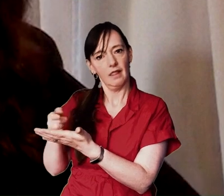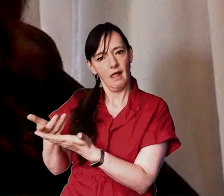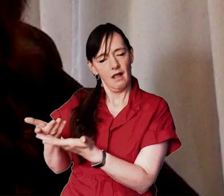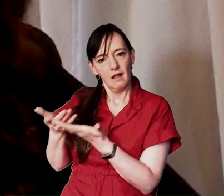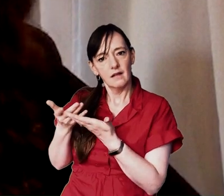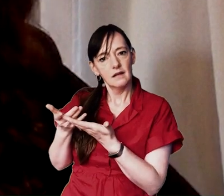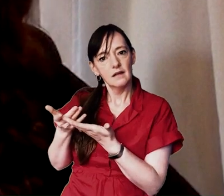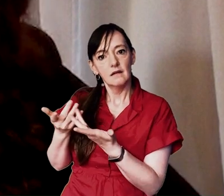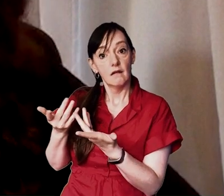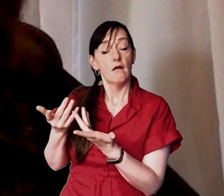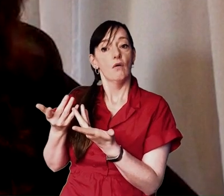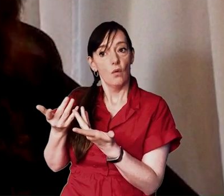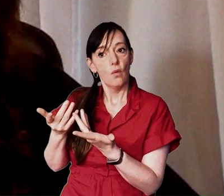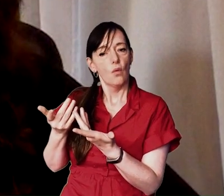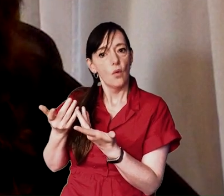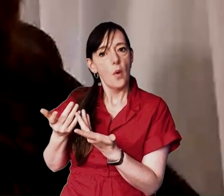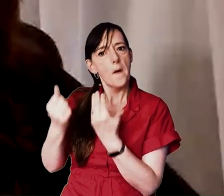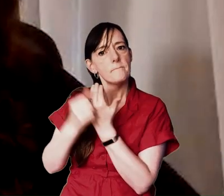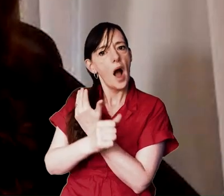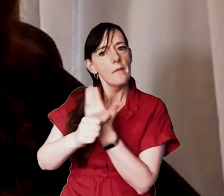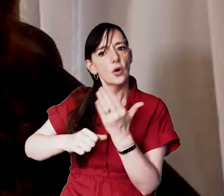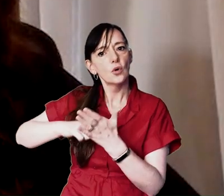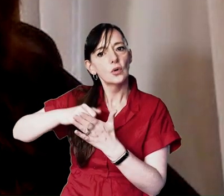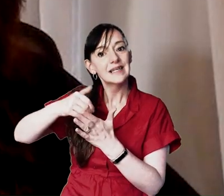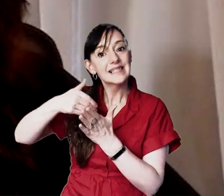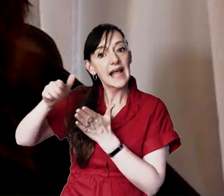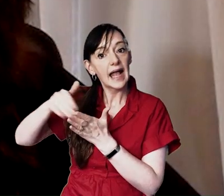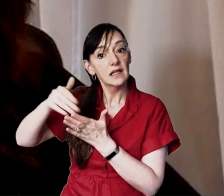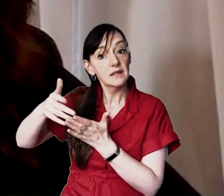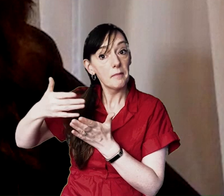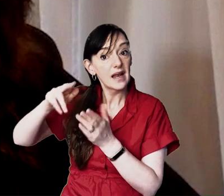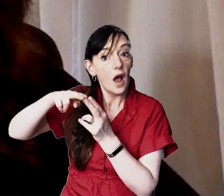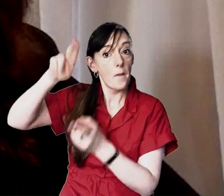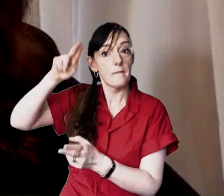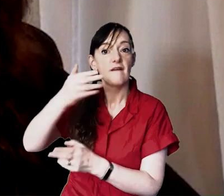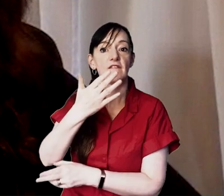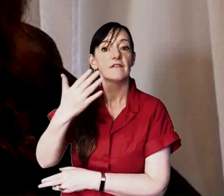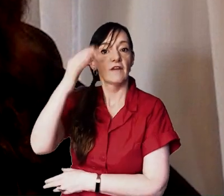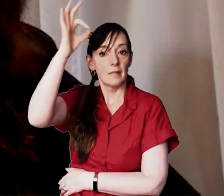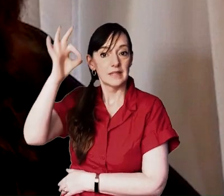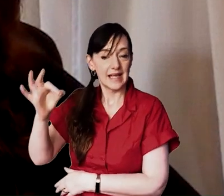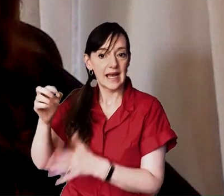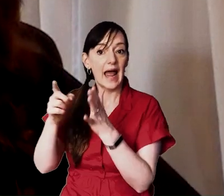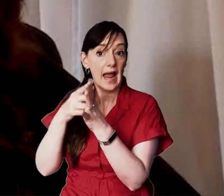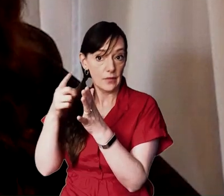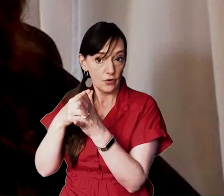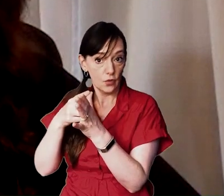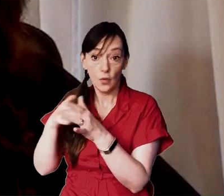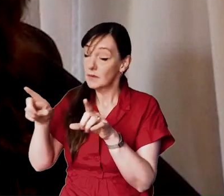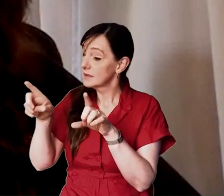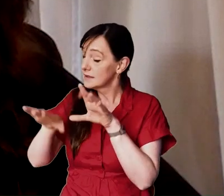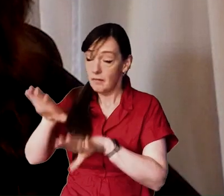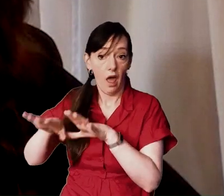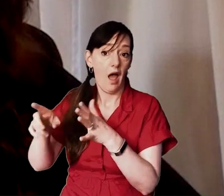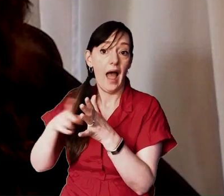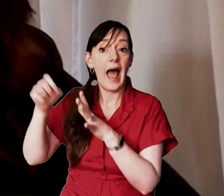too andy but they spoke of how sales of the bible have risen by about 55 percent in april and there's a similar upswing in